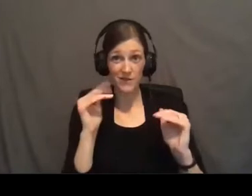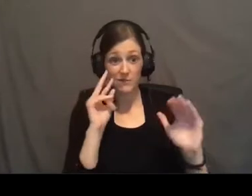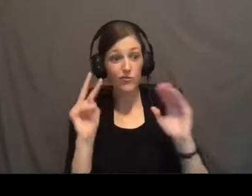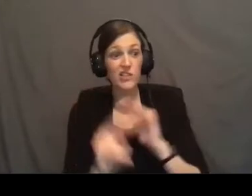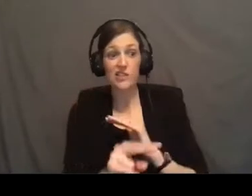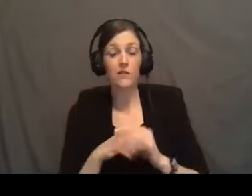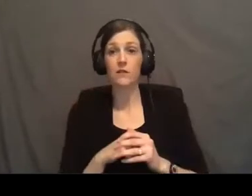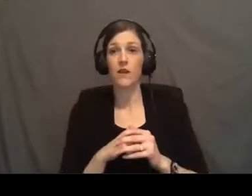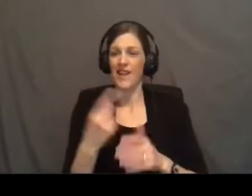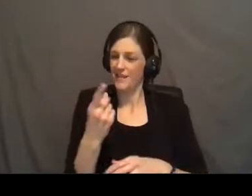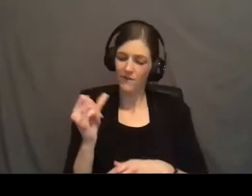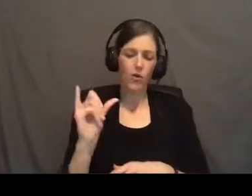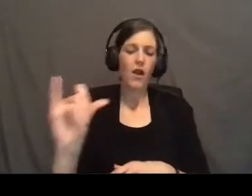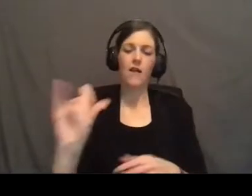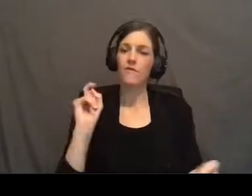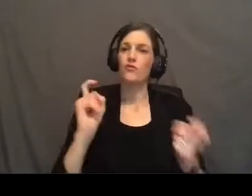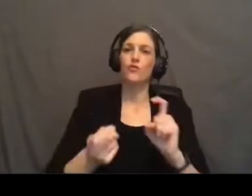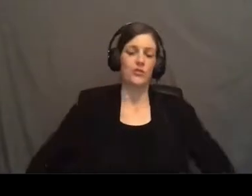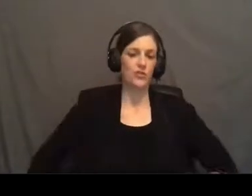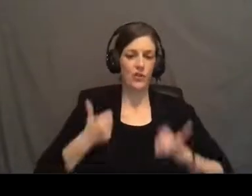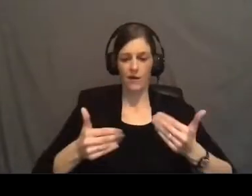and it's forever changed life